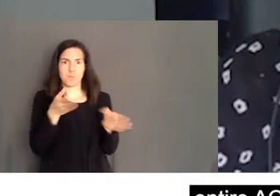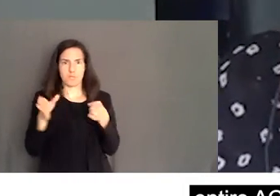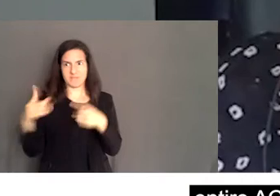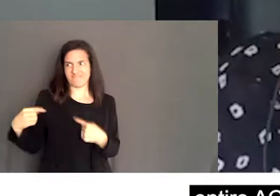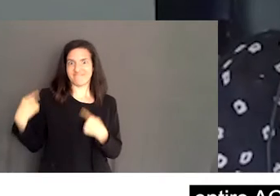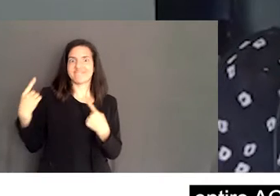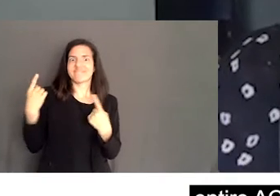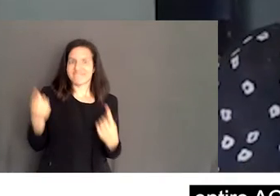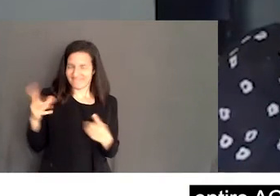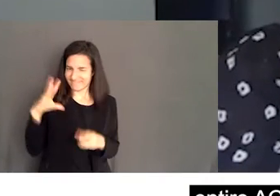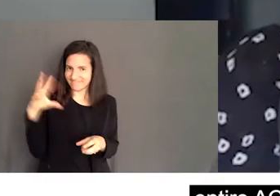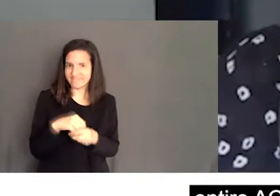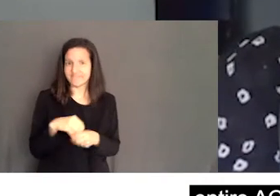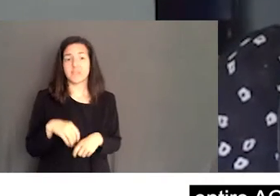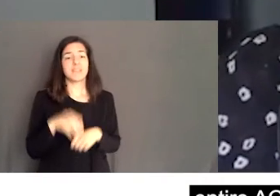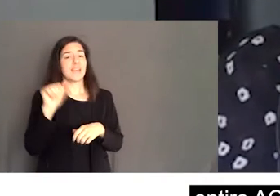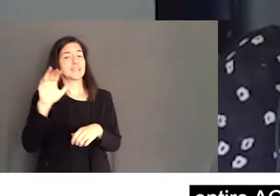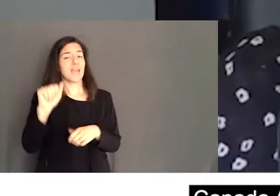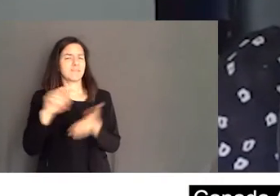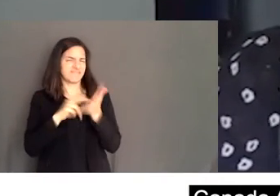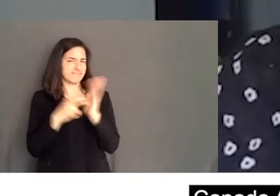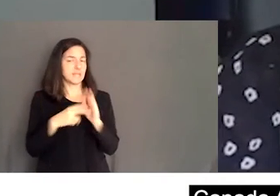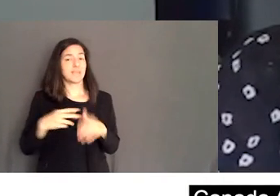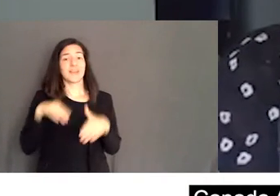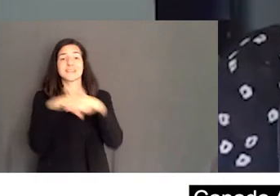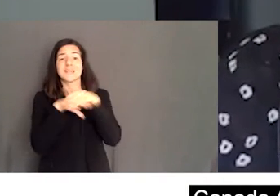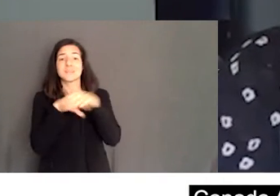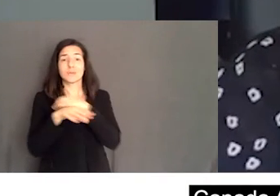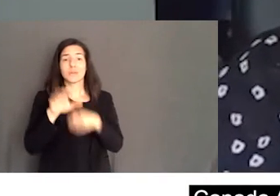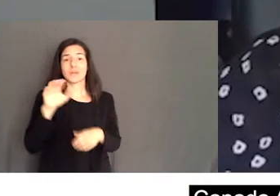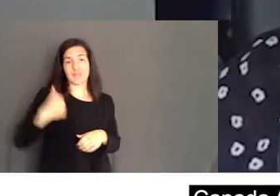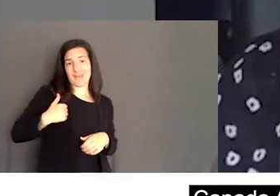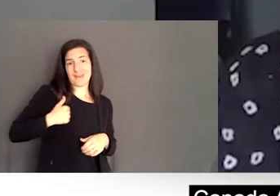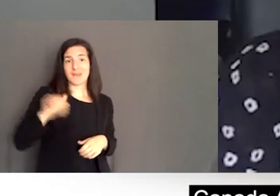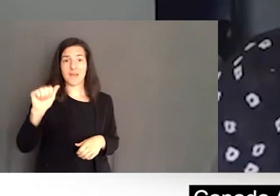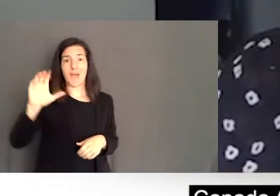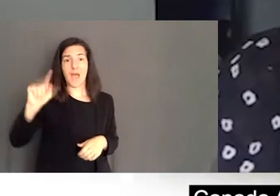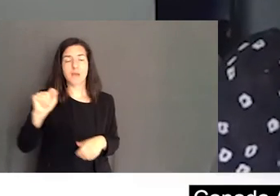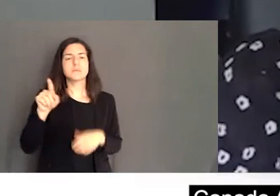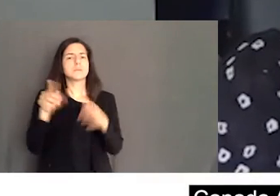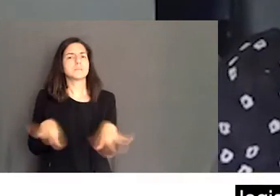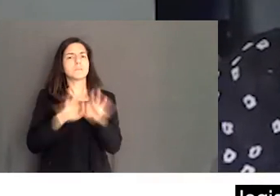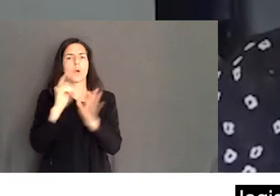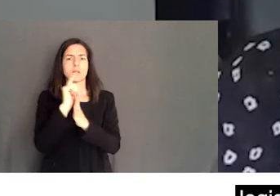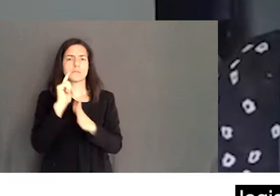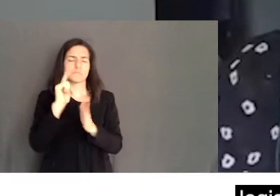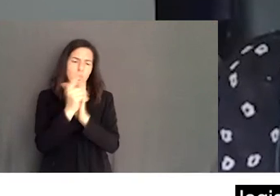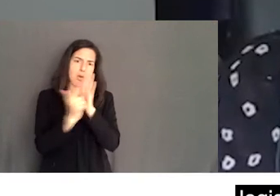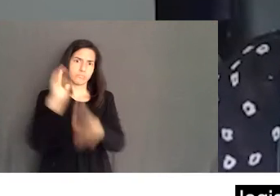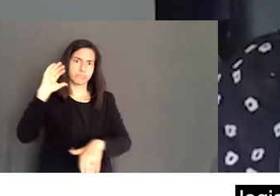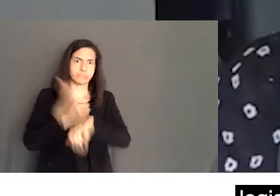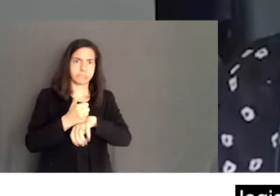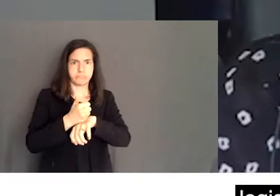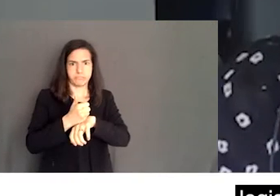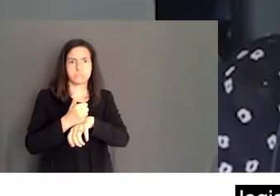movement. The ACA, or the Accessible Canada Act, is one of the most important pieces of legislation ever